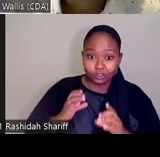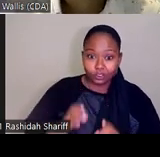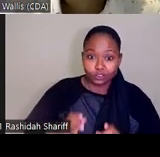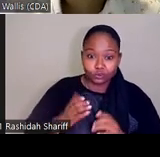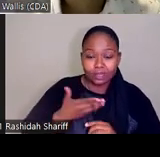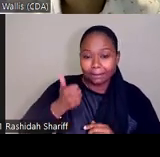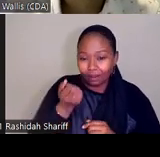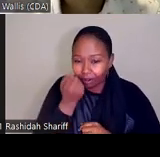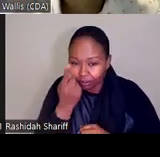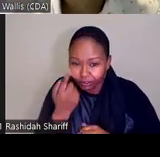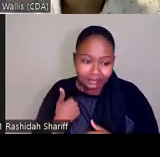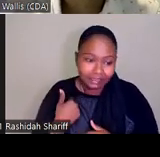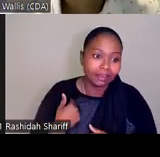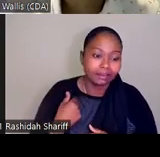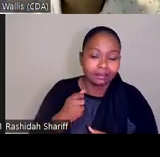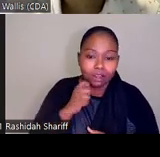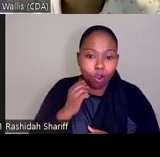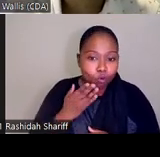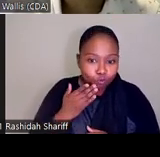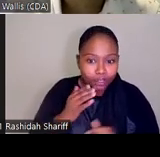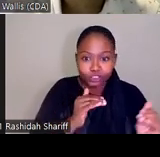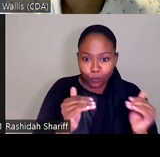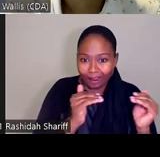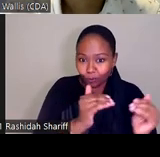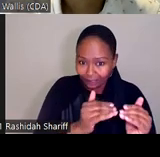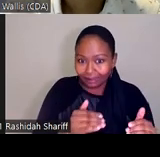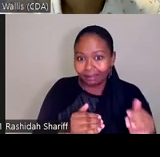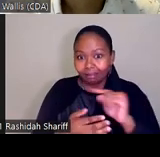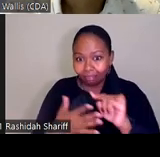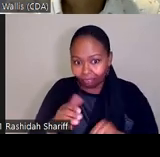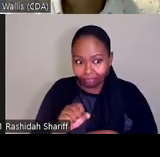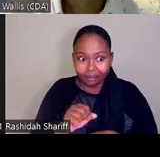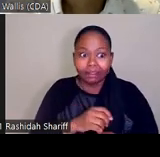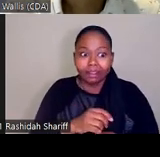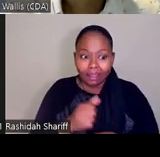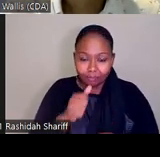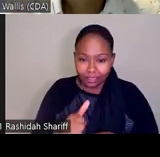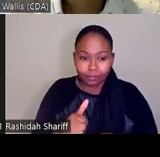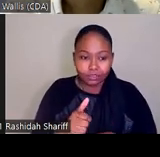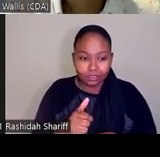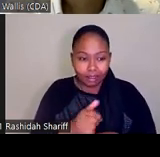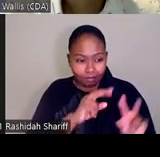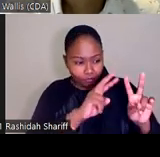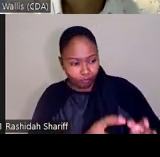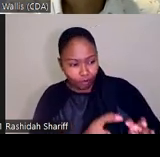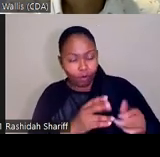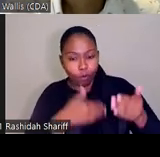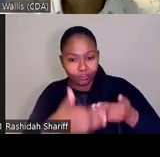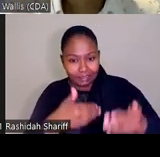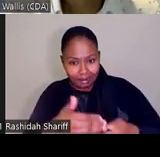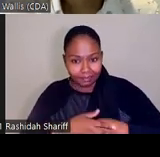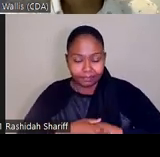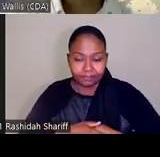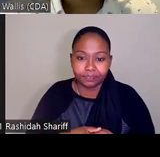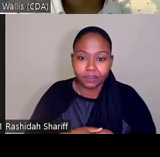topics such as racial equity and how it relates to MPA. Then again, also be able to track that over time to hopefully see the progress that we as a state are making.